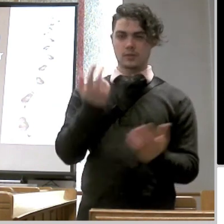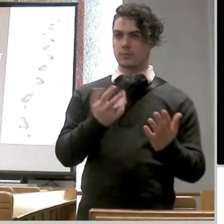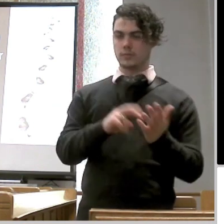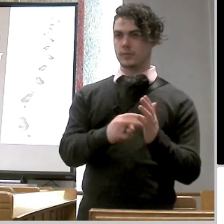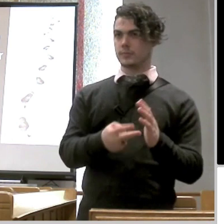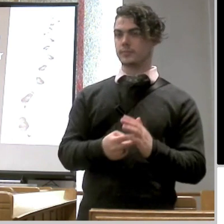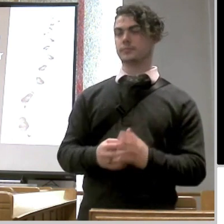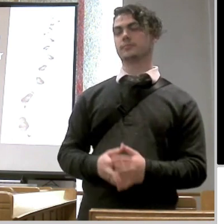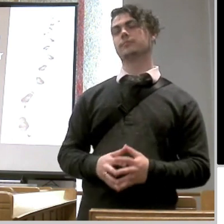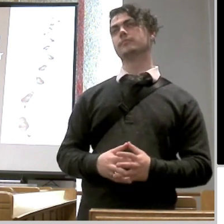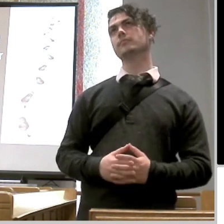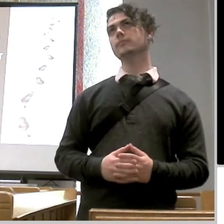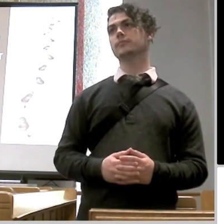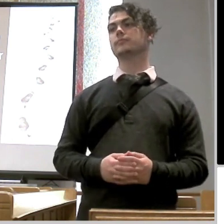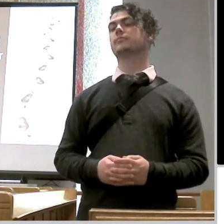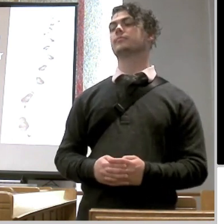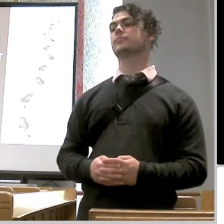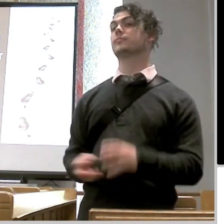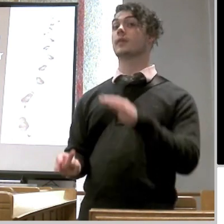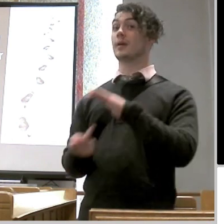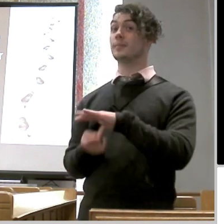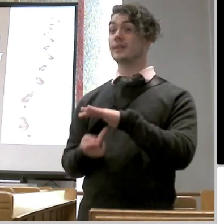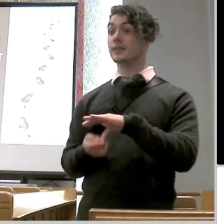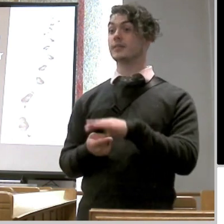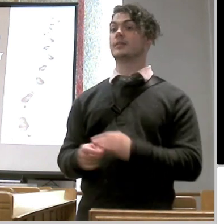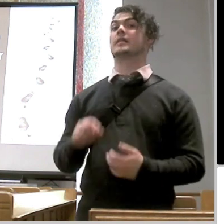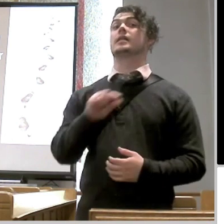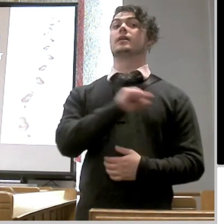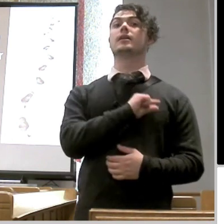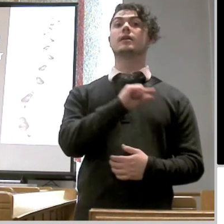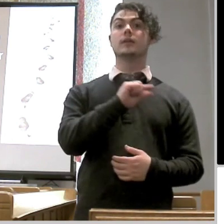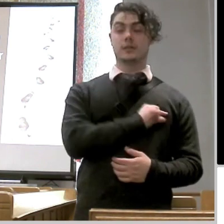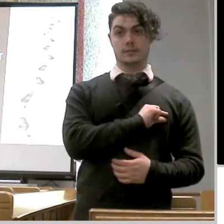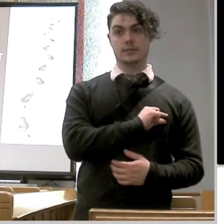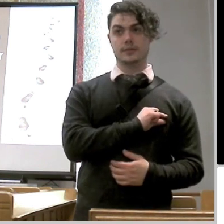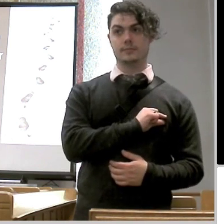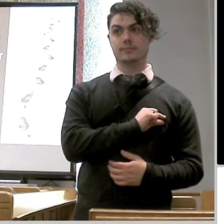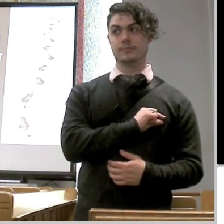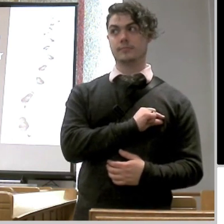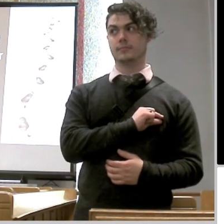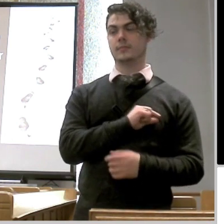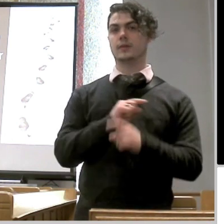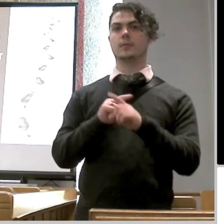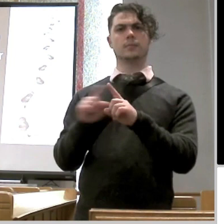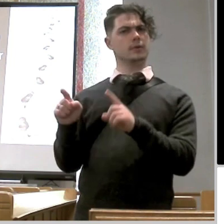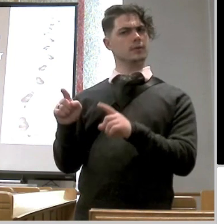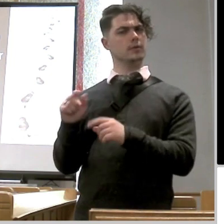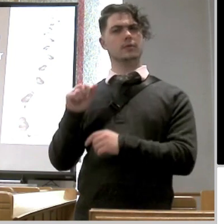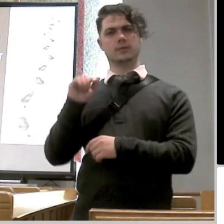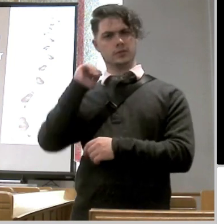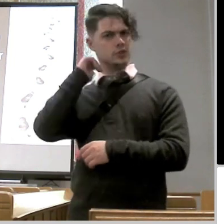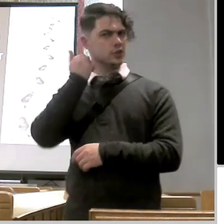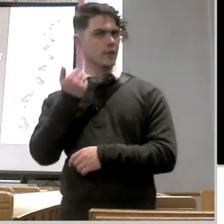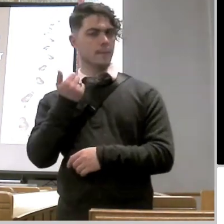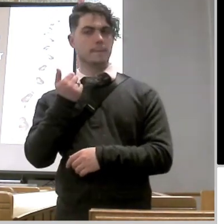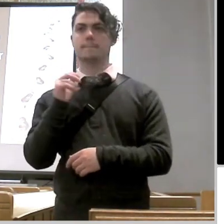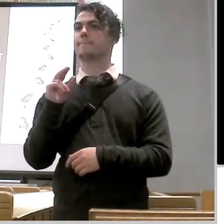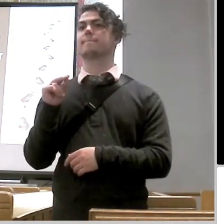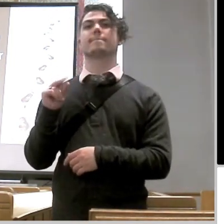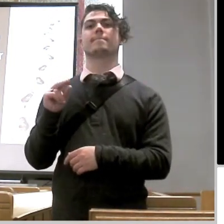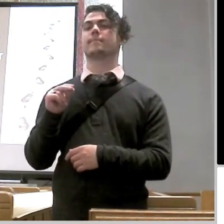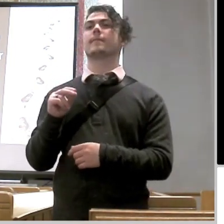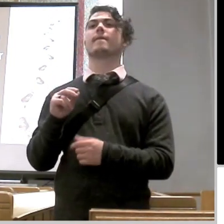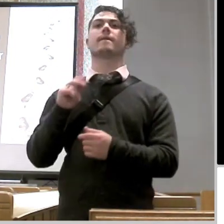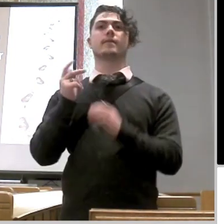peter who was guilty did not handle himself with shame he handled himself